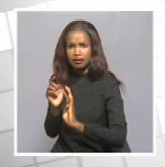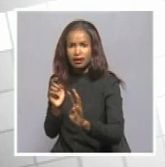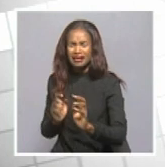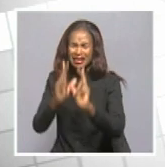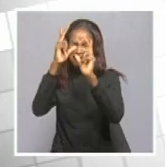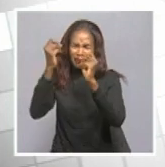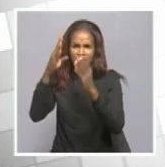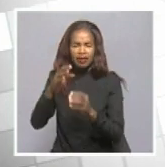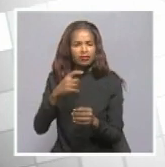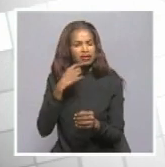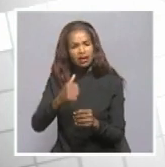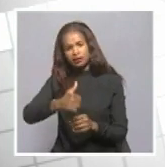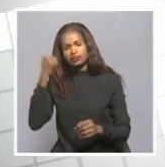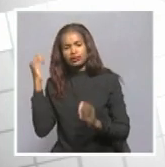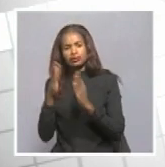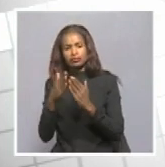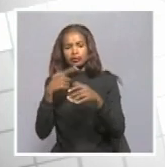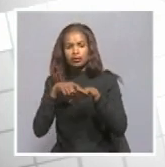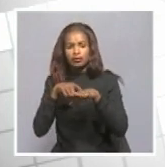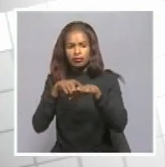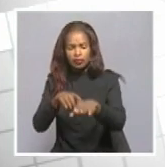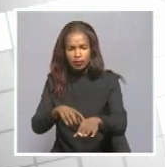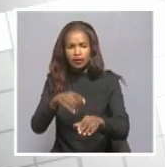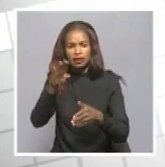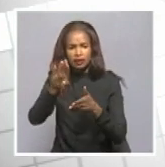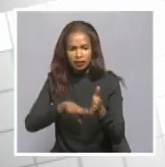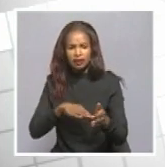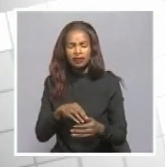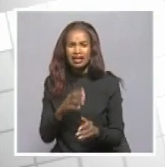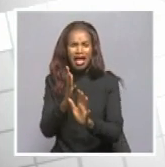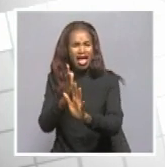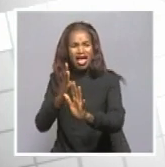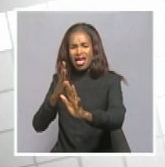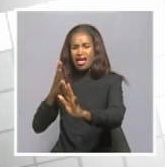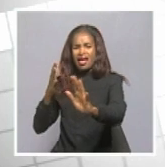some of them back and schedule them to come later, just to prevent these wrong lines.